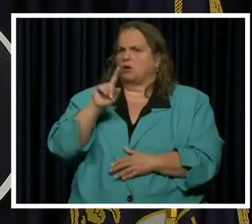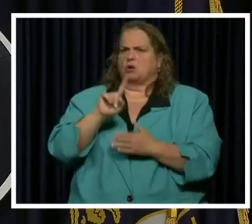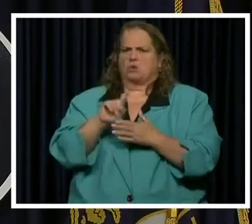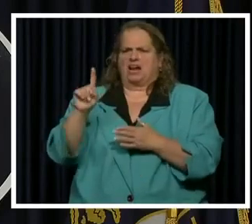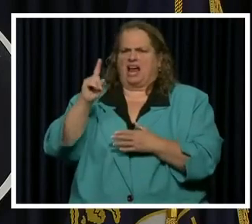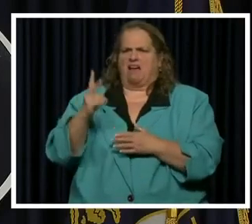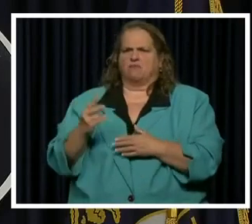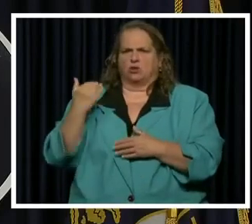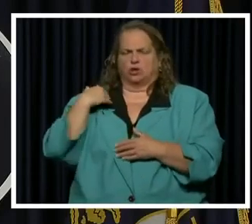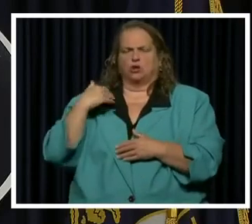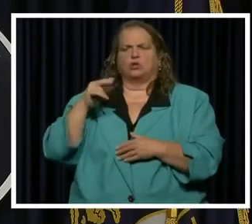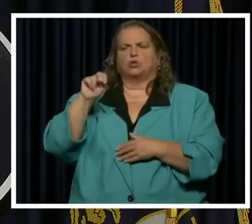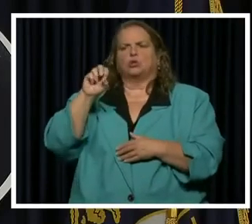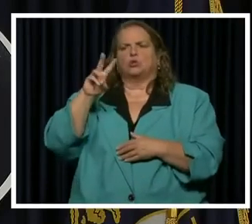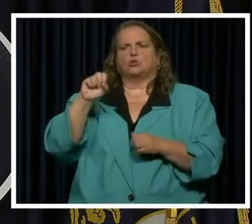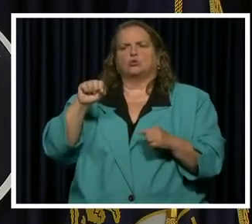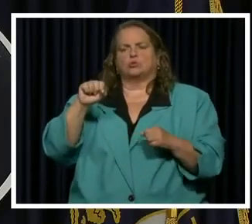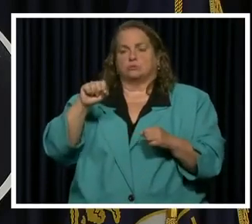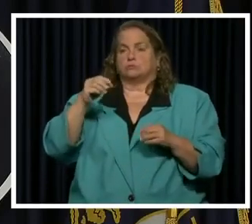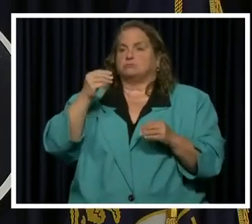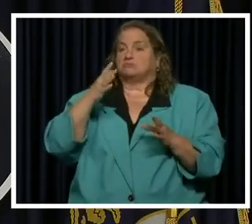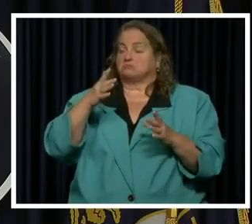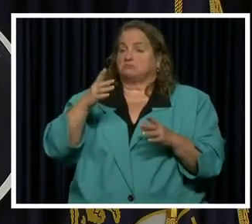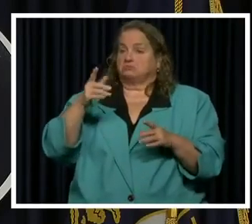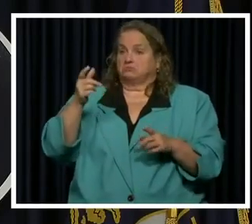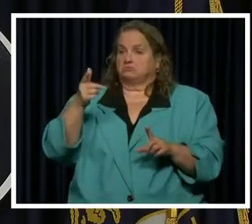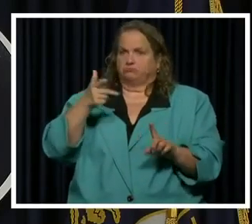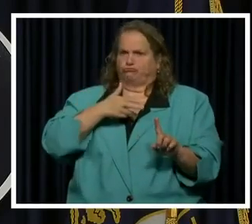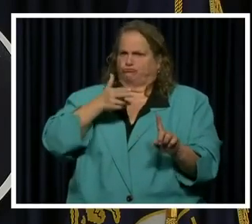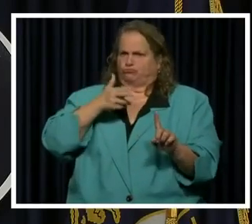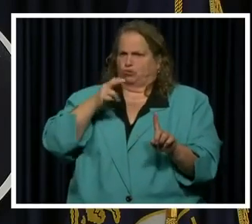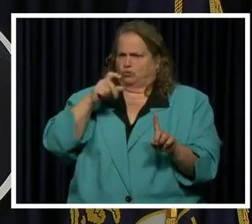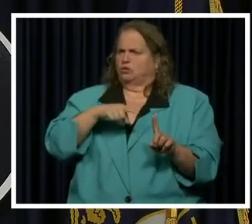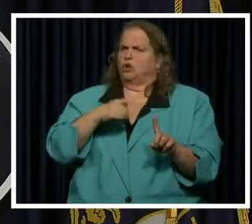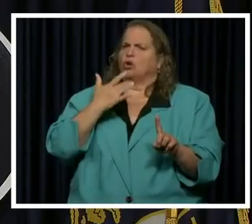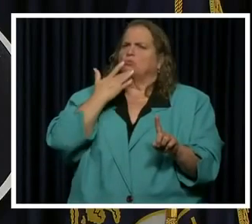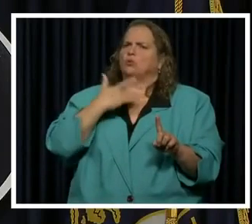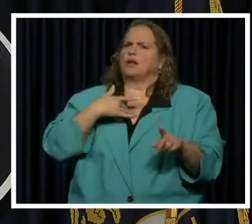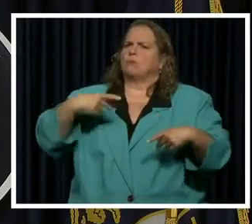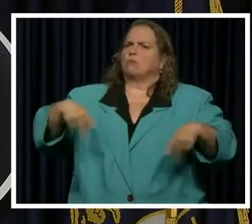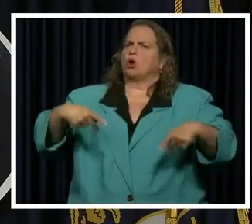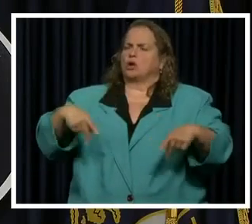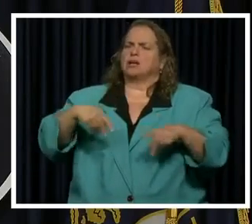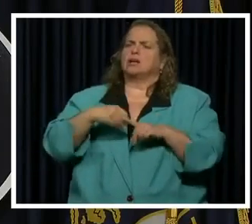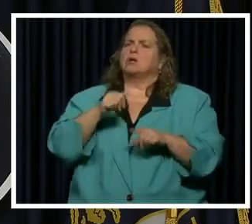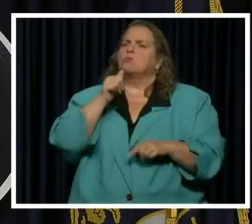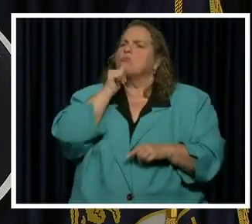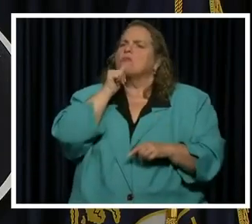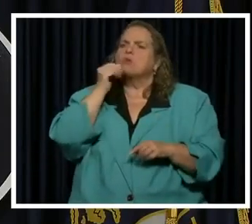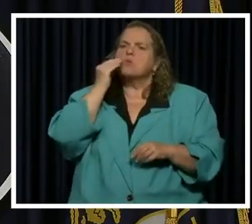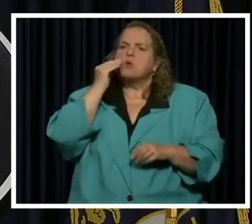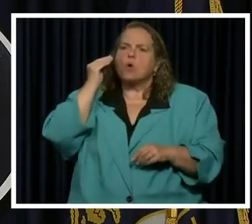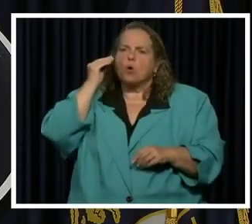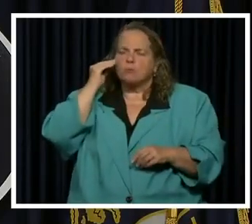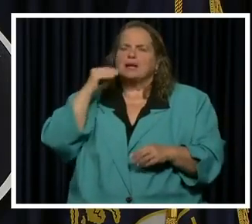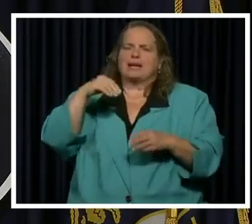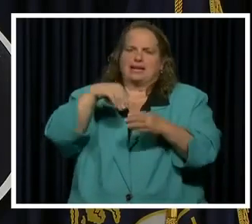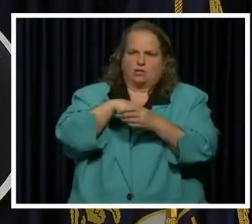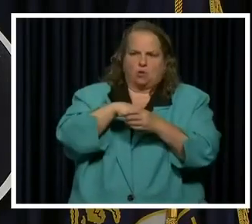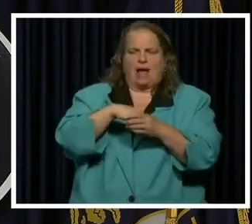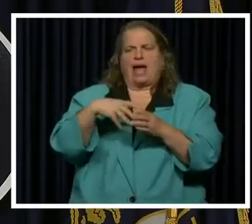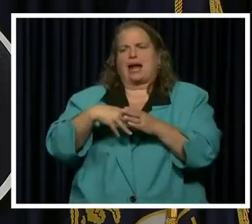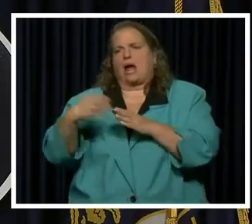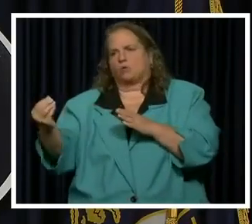news coverage about a birthday party and the birthday party was held in a private home and it happened indoors and